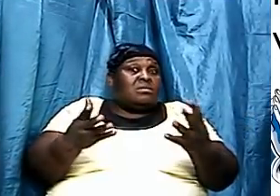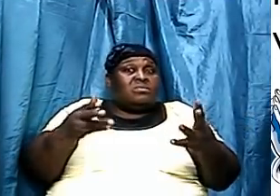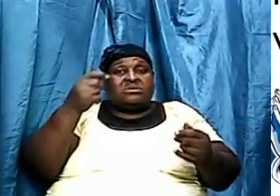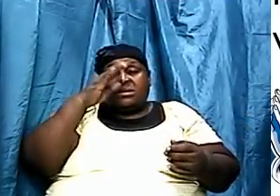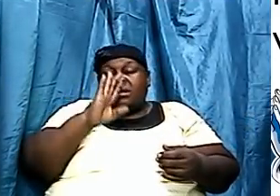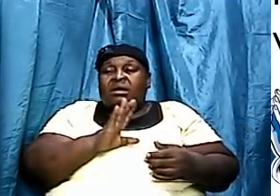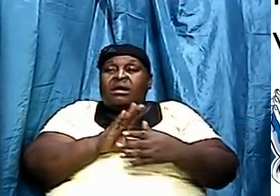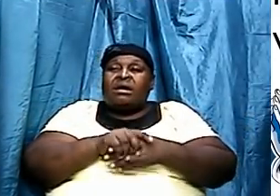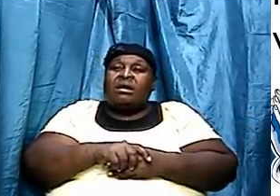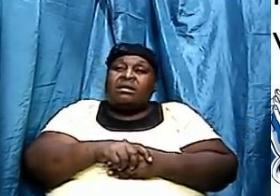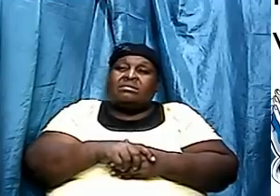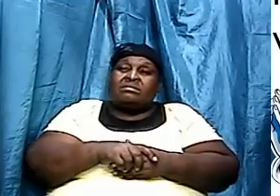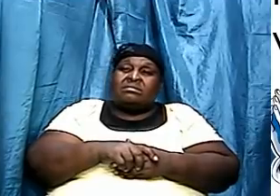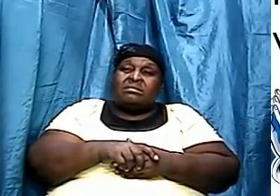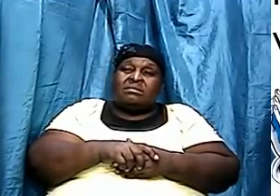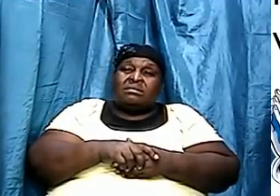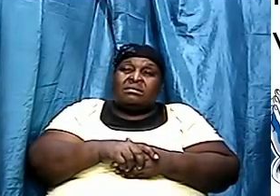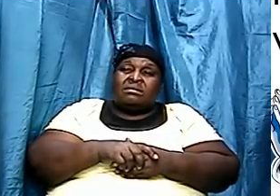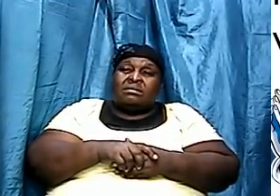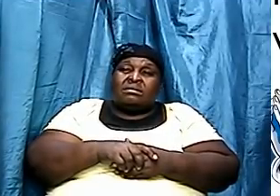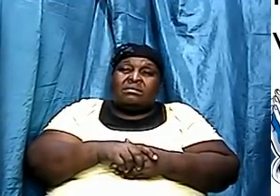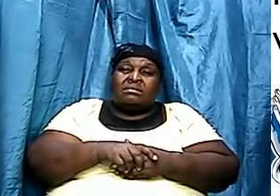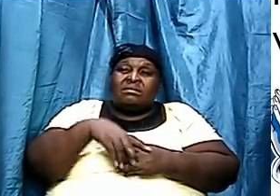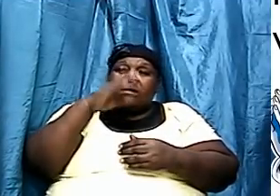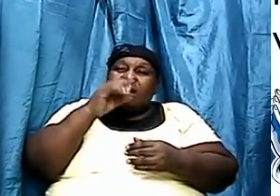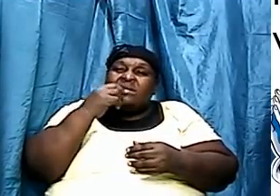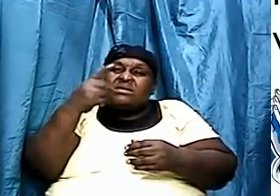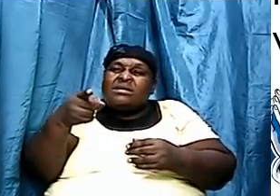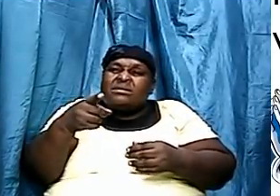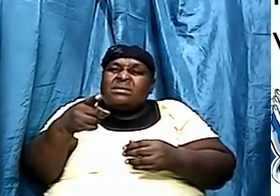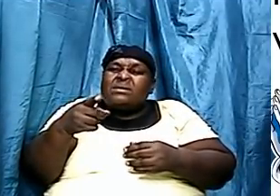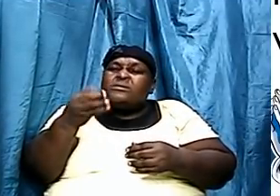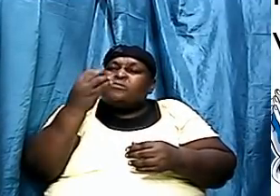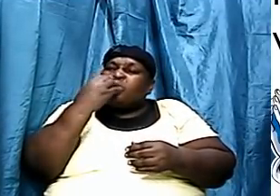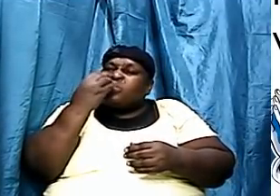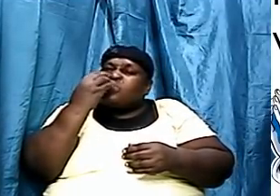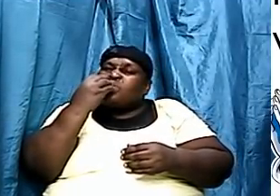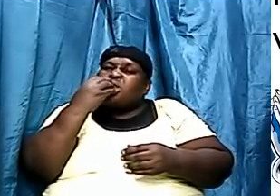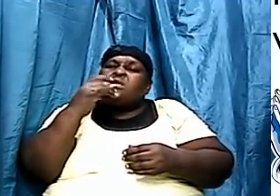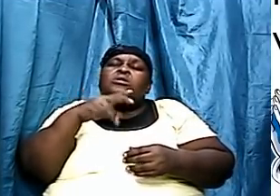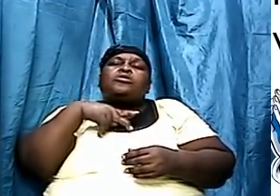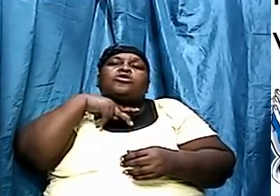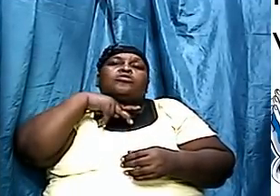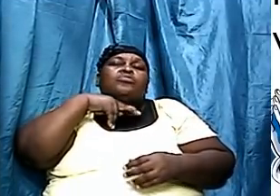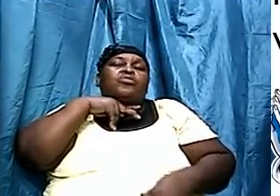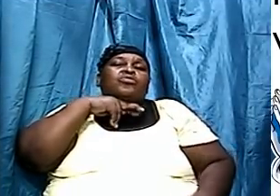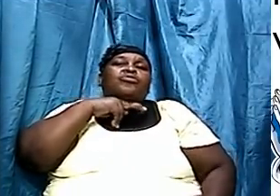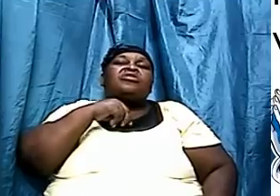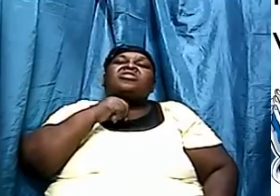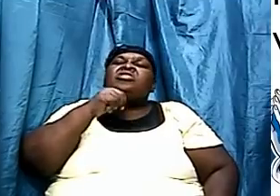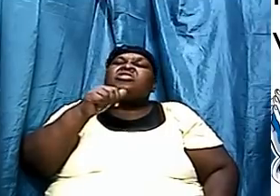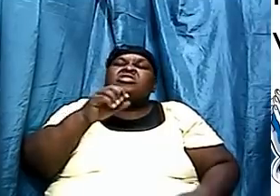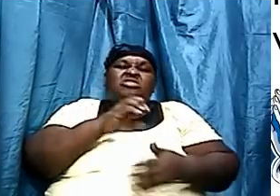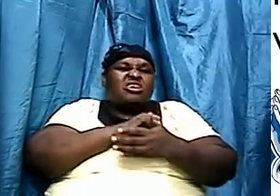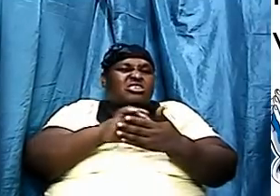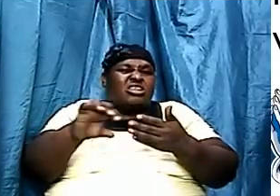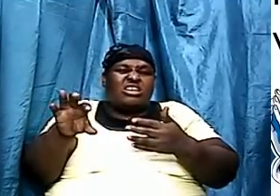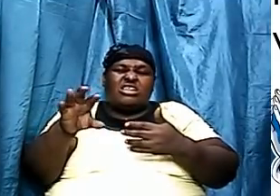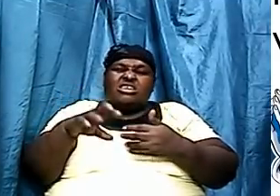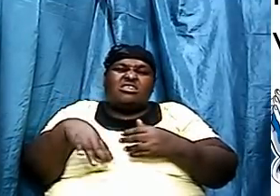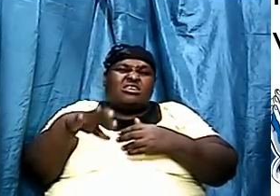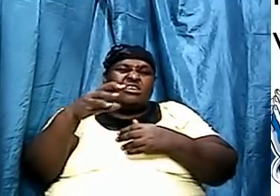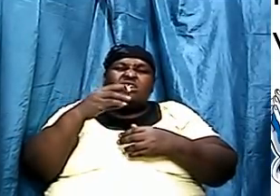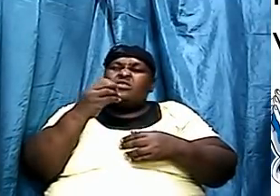He did this because they were. He tell them how to deal with eating pork. Anything of unclean animals. Of creeping things. Eating of blood.